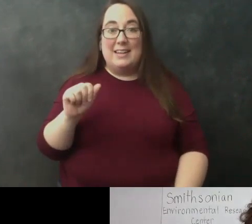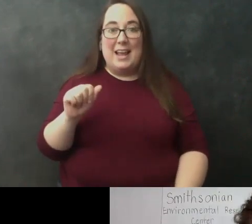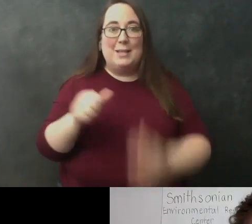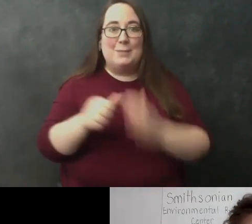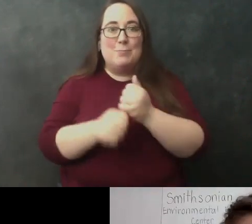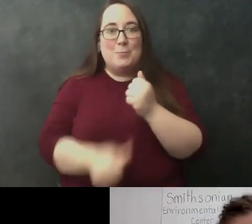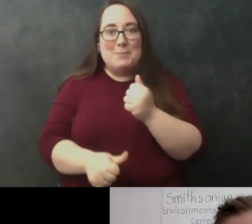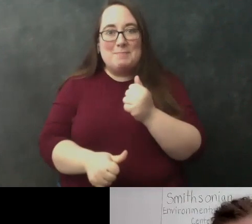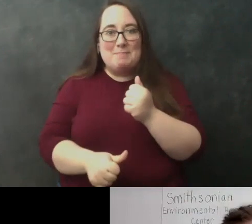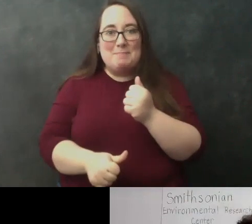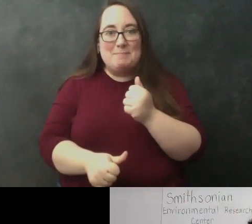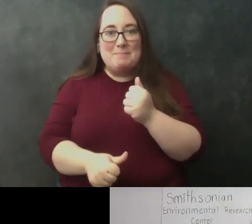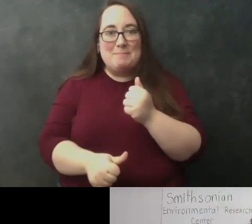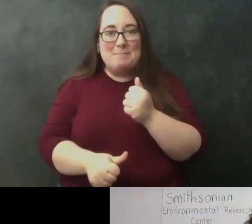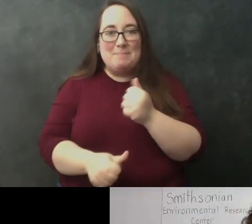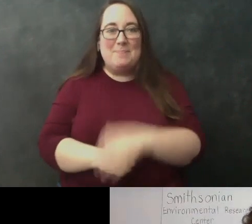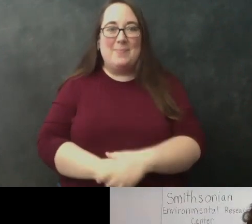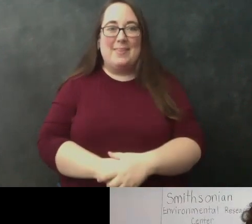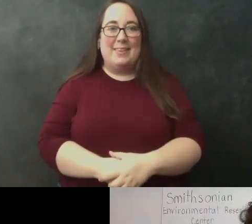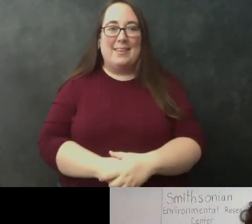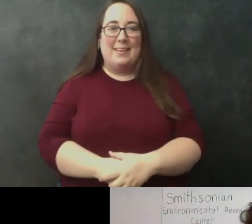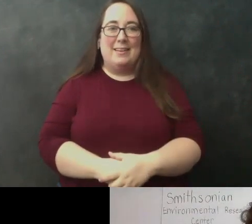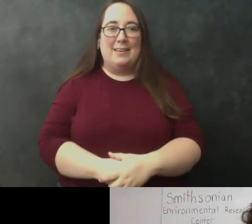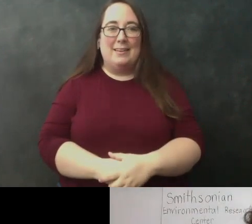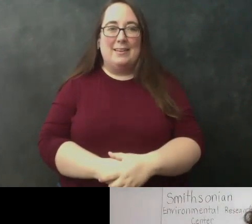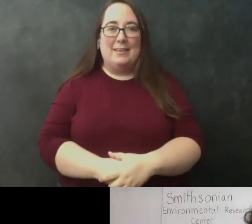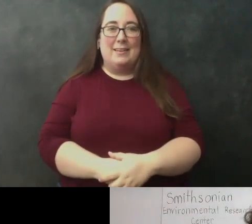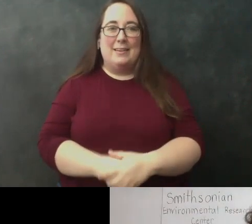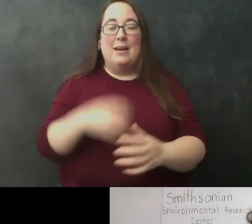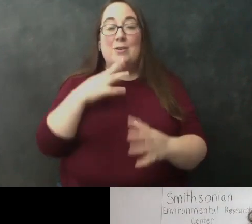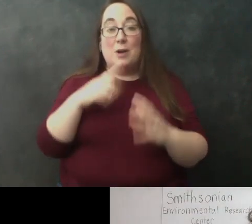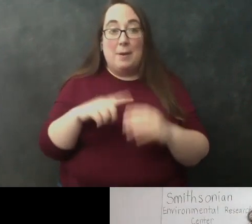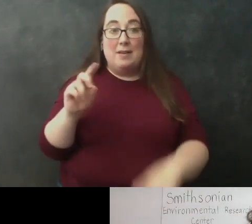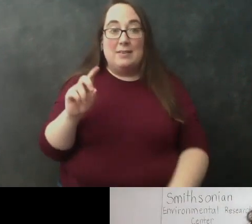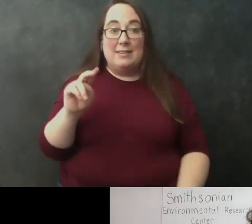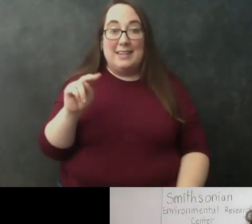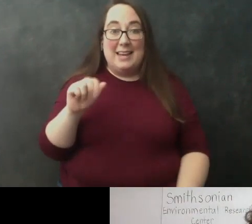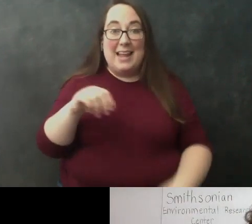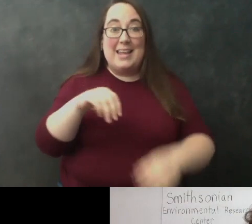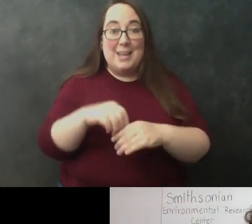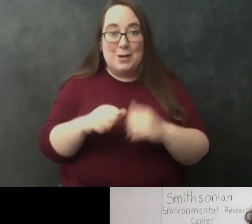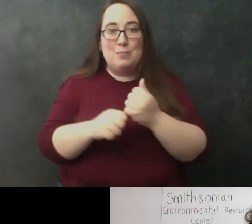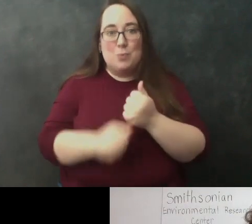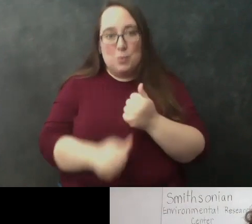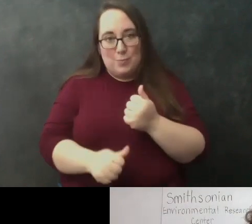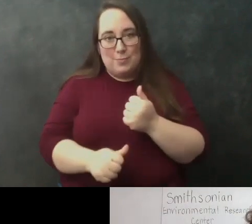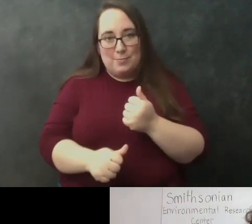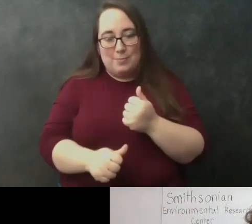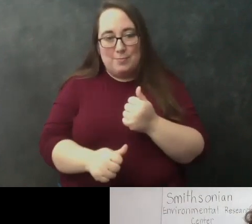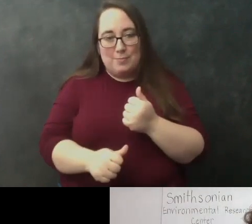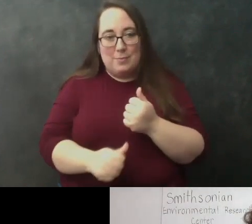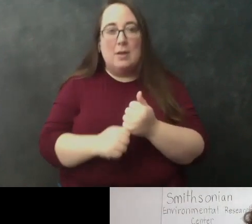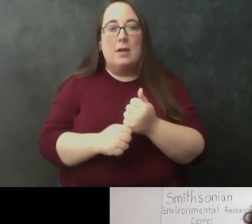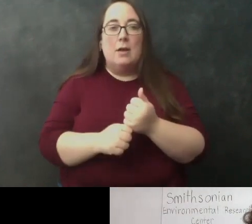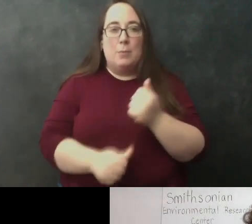so when you're talking about the dna that's actually in poop the the poop contains